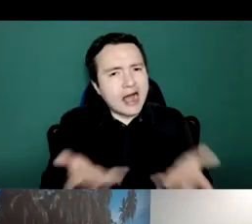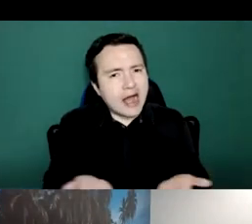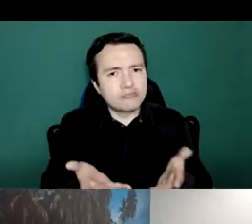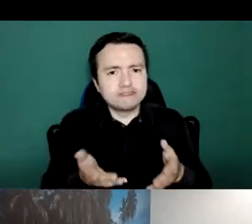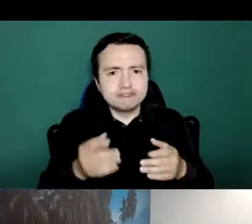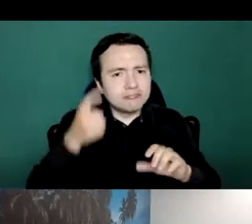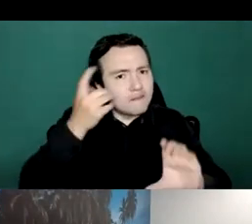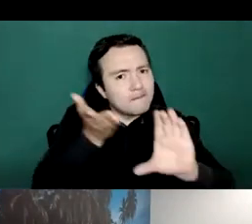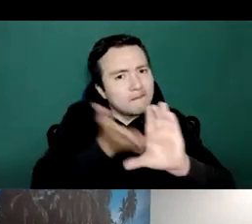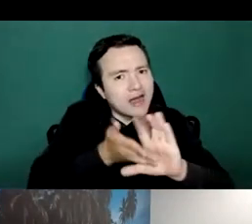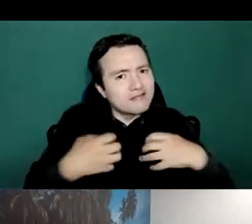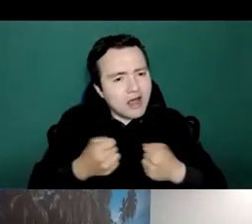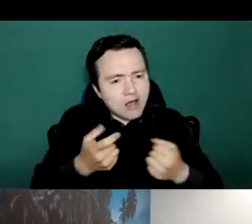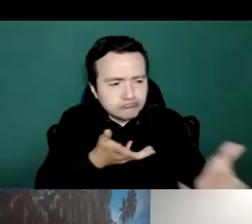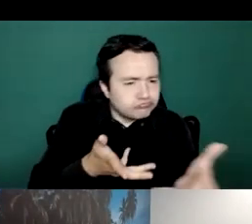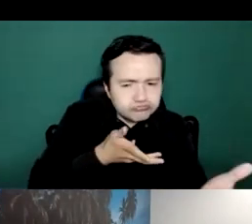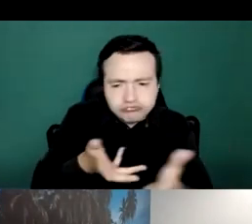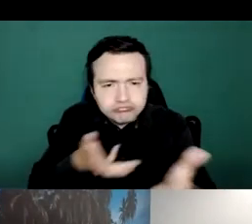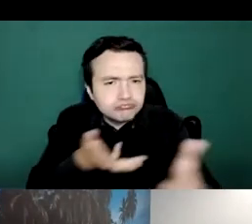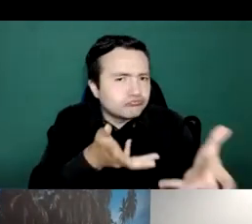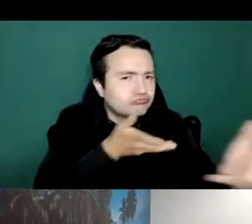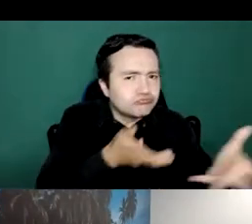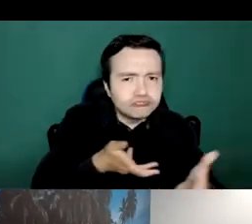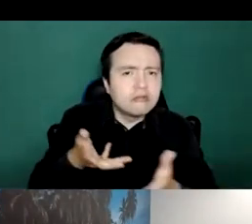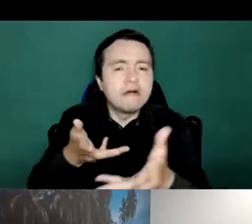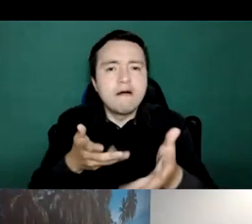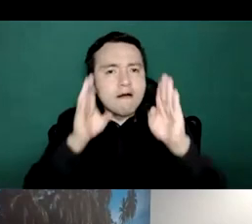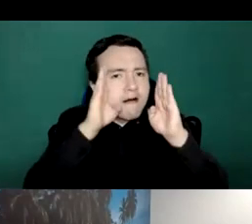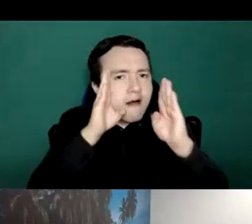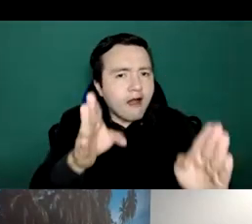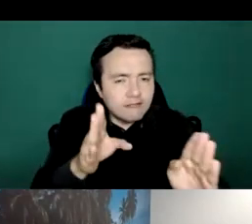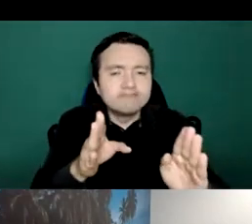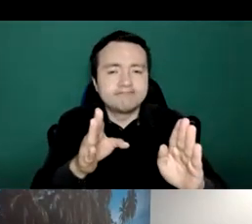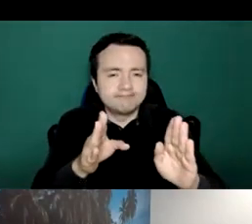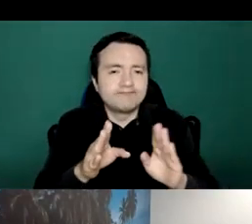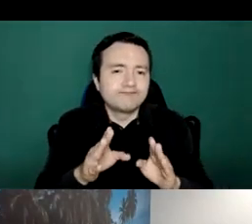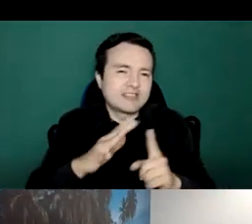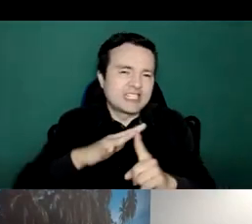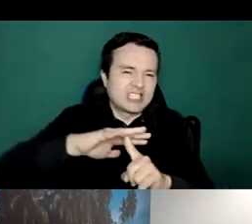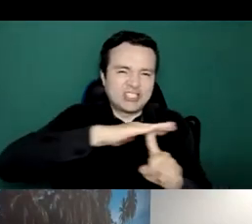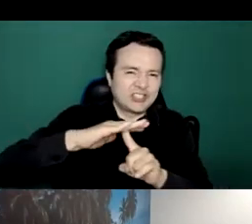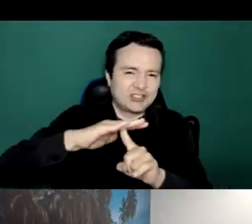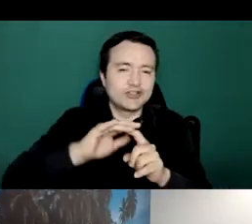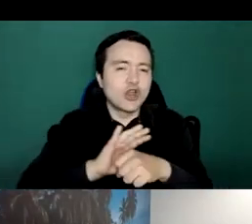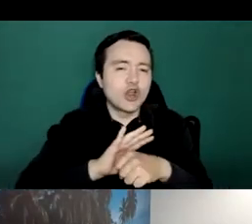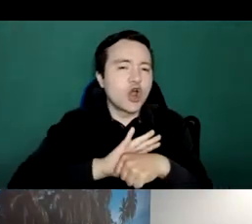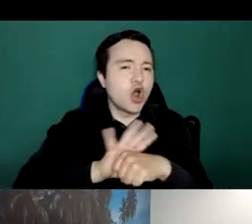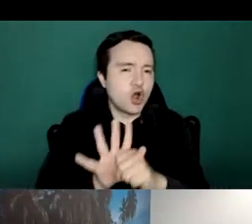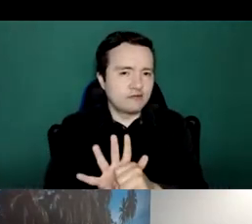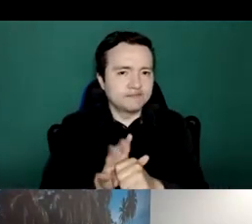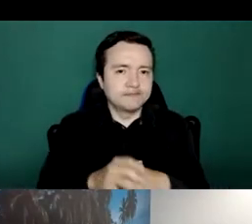has to do with analysis of the situation that we have undergone through COVID April